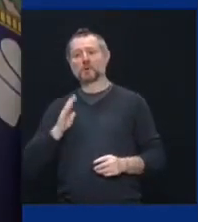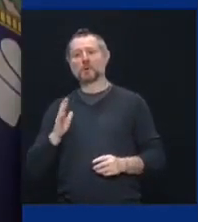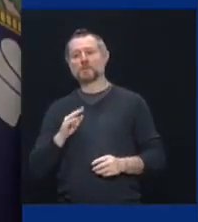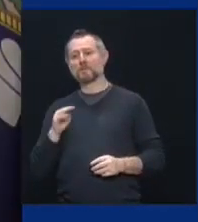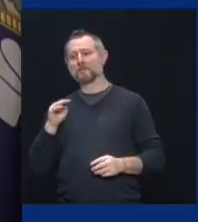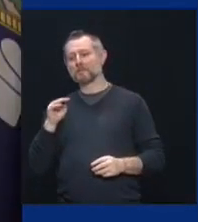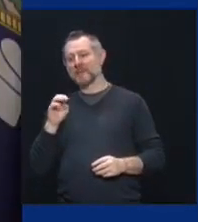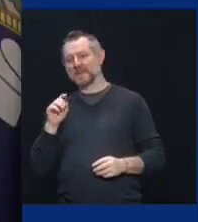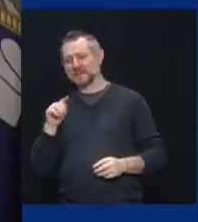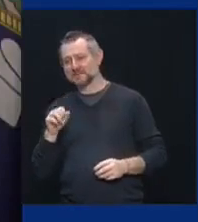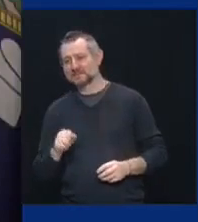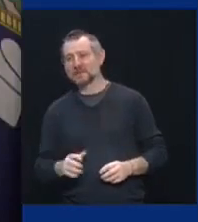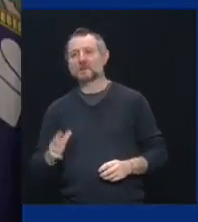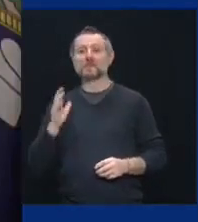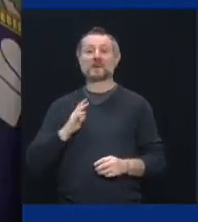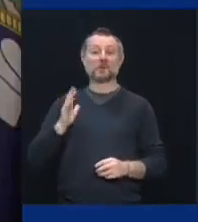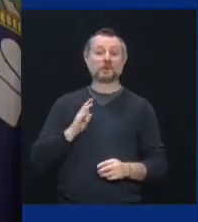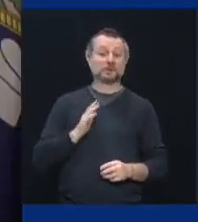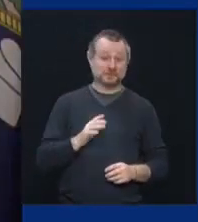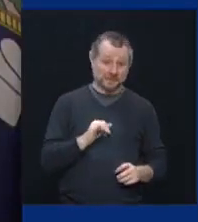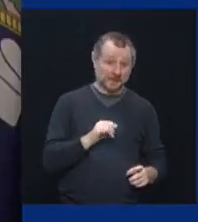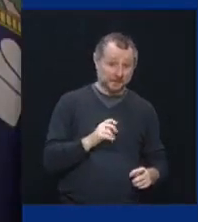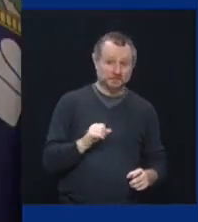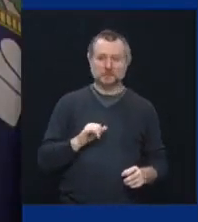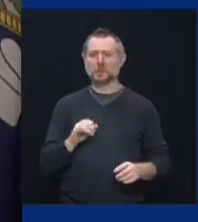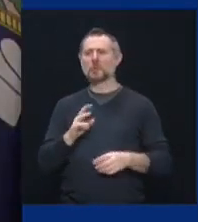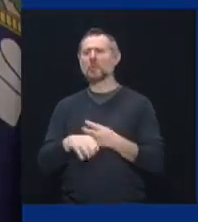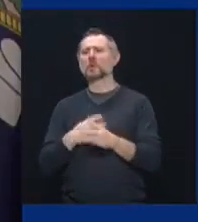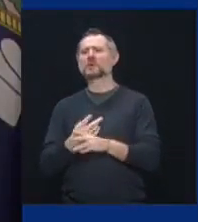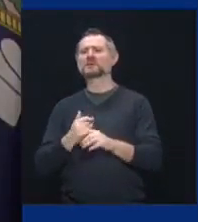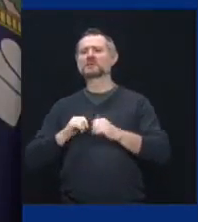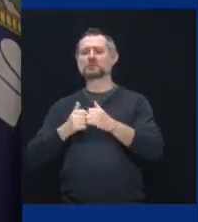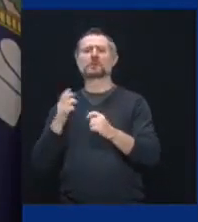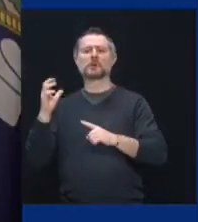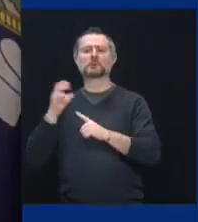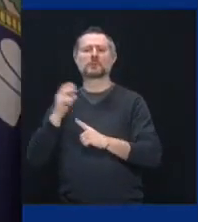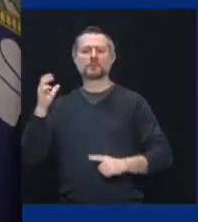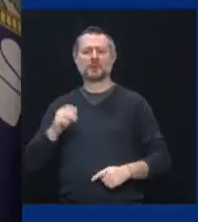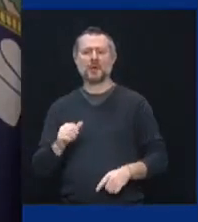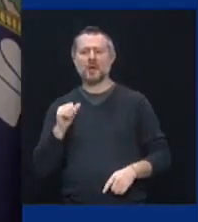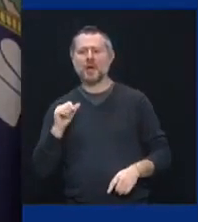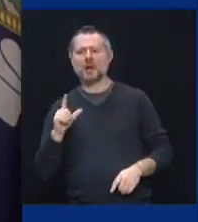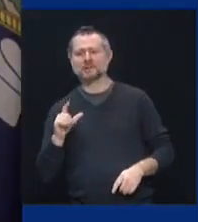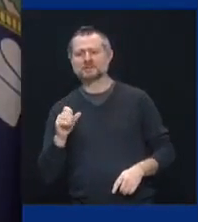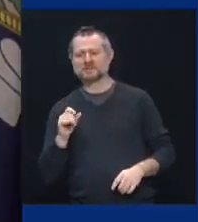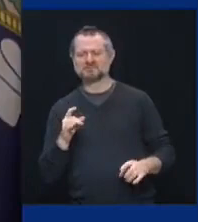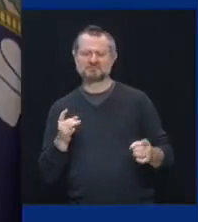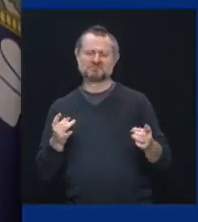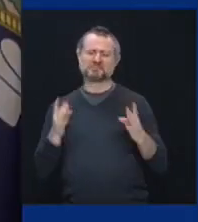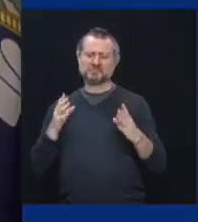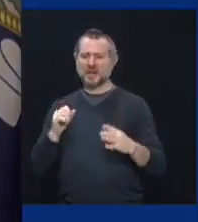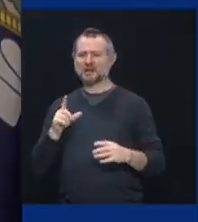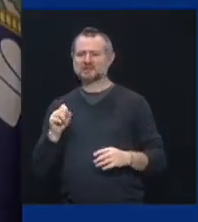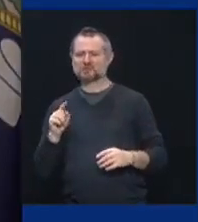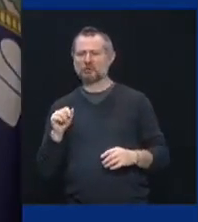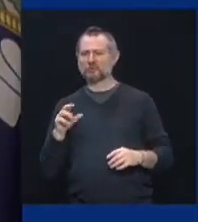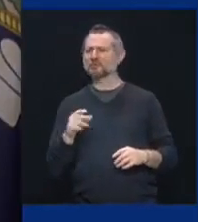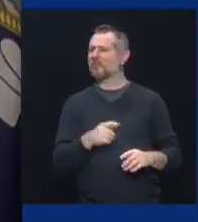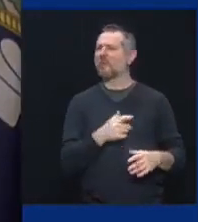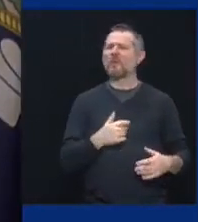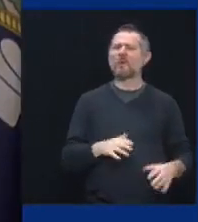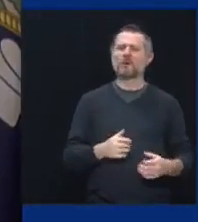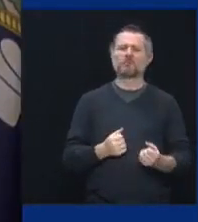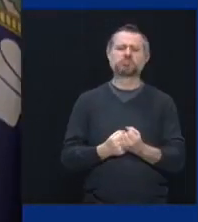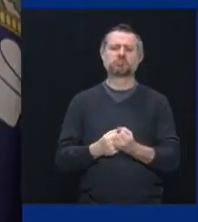but a World Series champion. And just, he's been a great supporter for New York, for New Jersey, for the whole